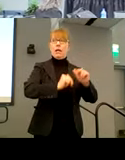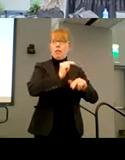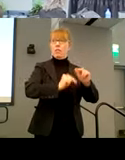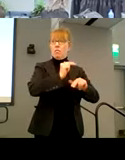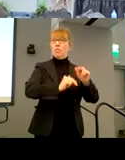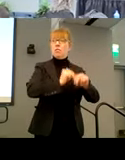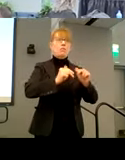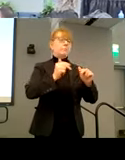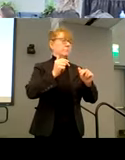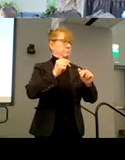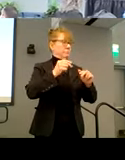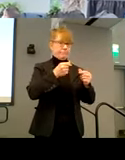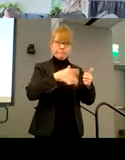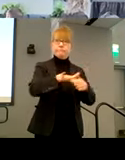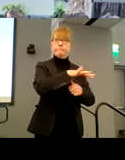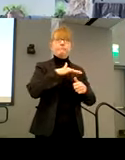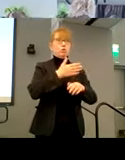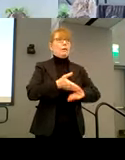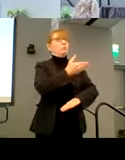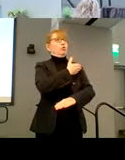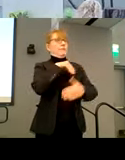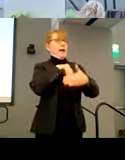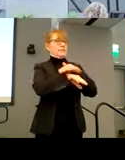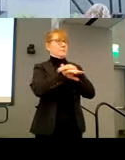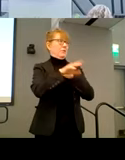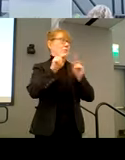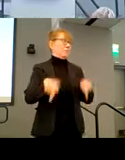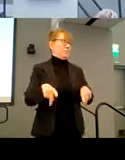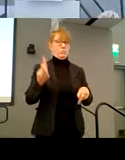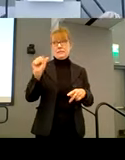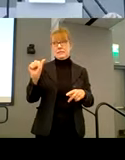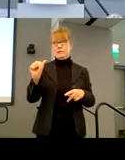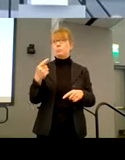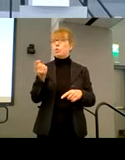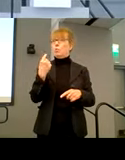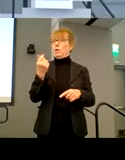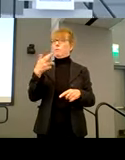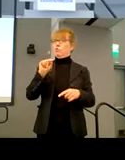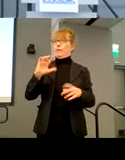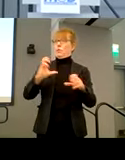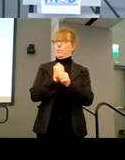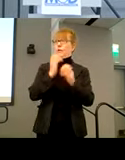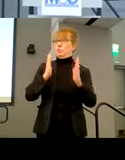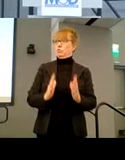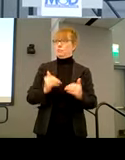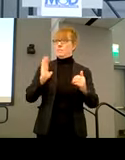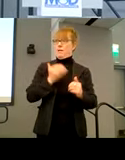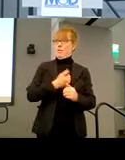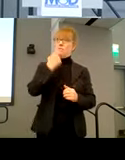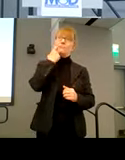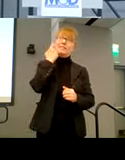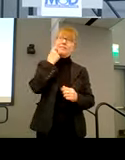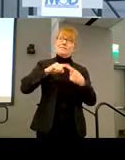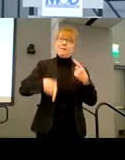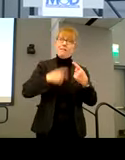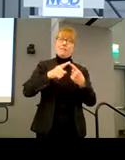to improving accessibility for persons with disabilities. Um, one of our grant winners from the FY22 cycle, uh, is here with